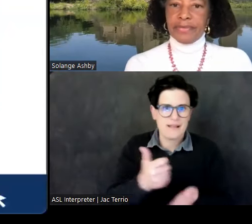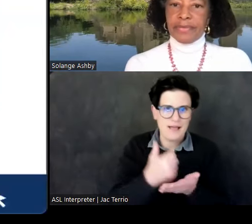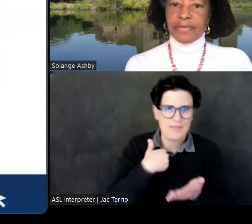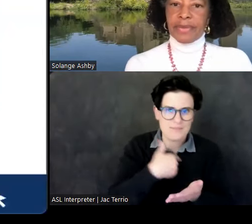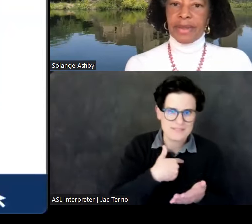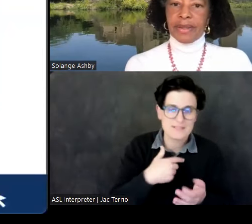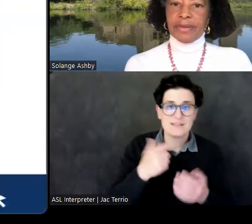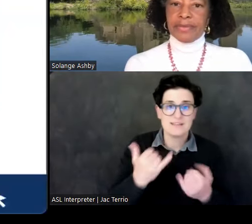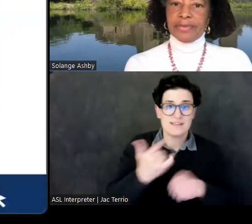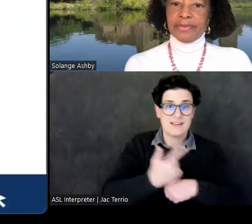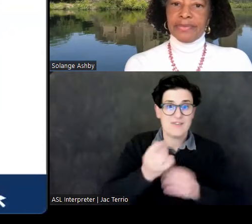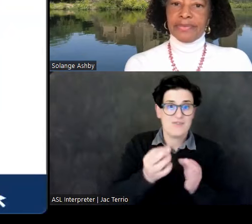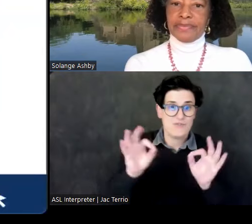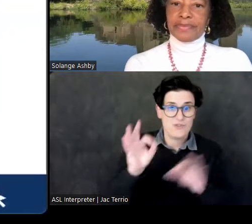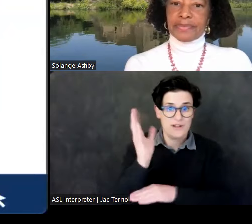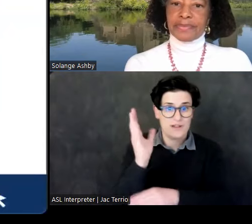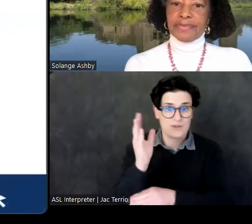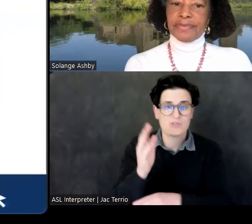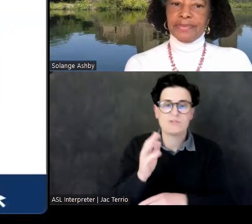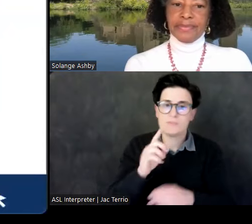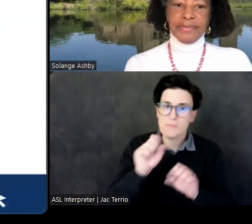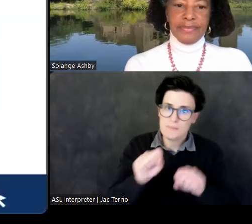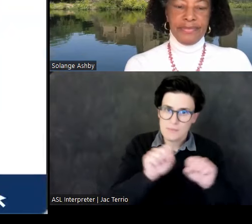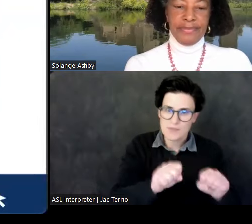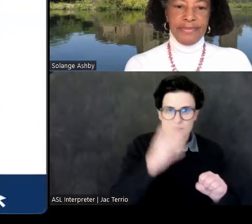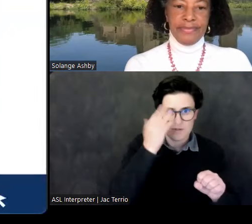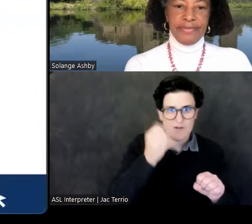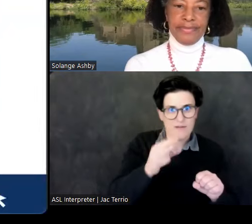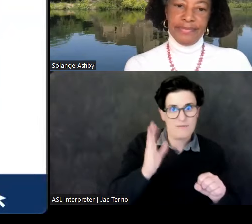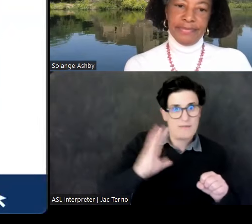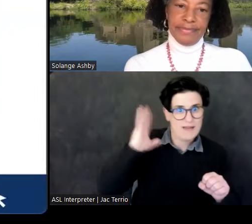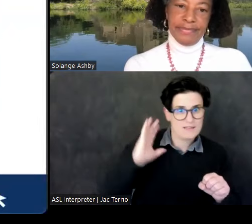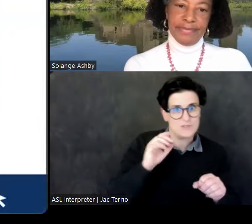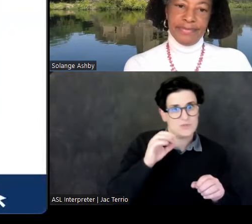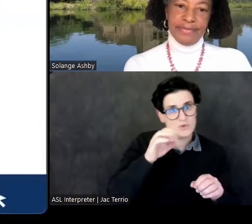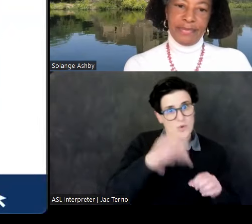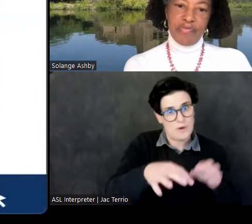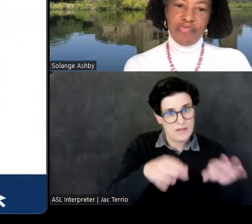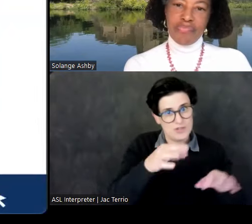lecture is made possible by past donations, so pay it forward.